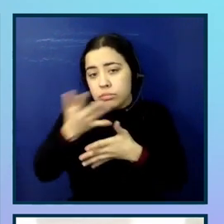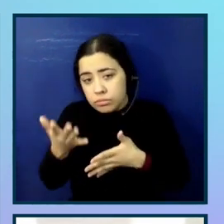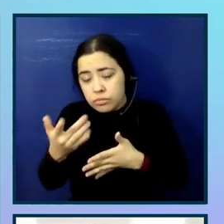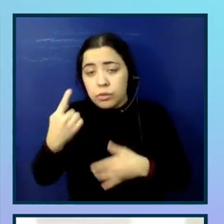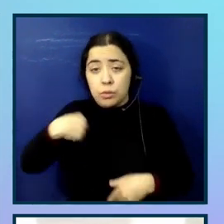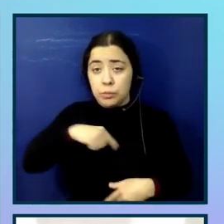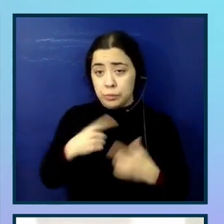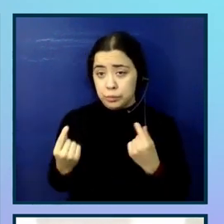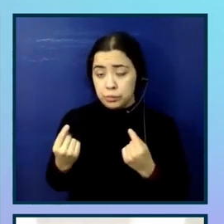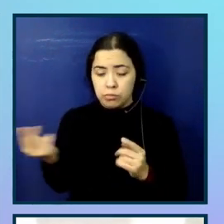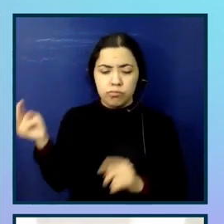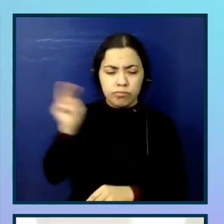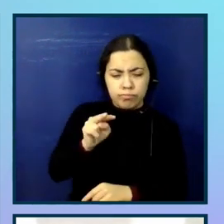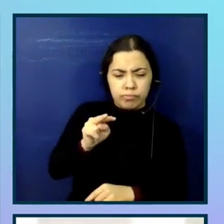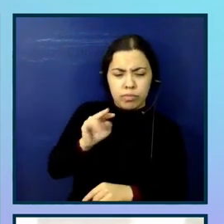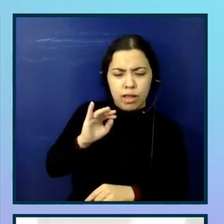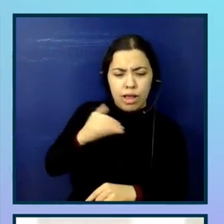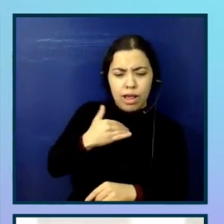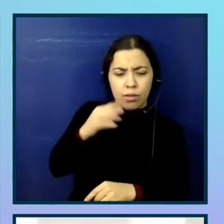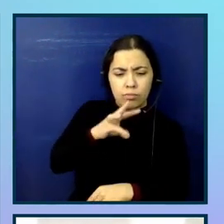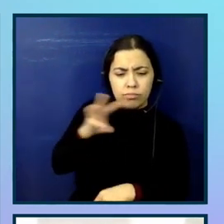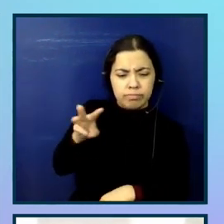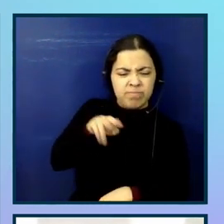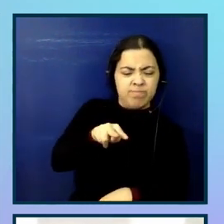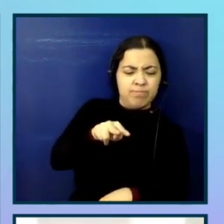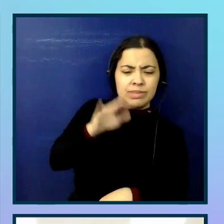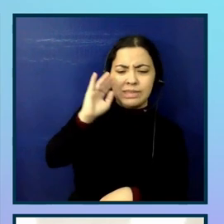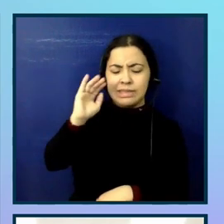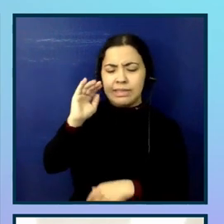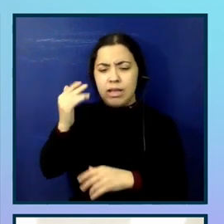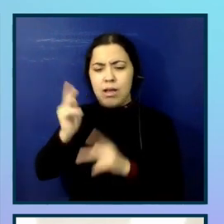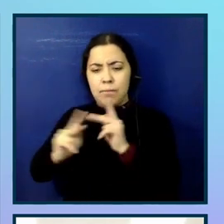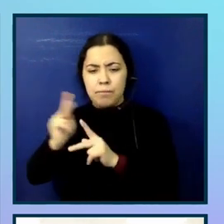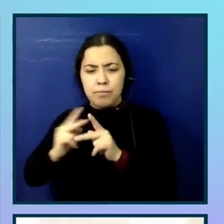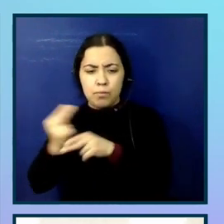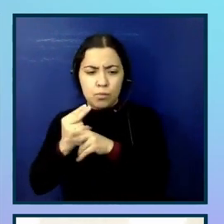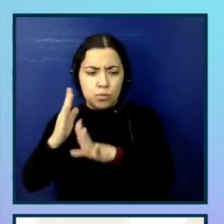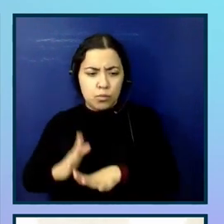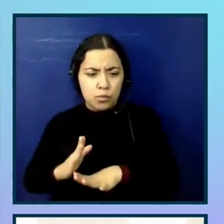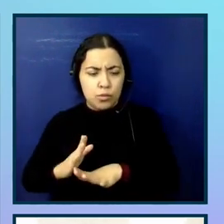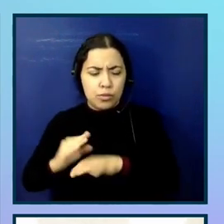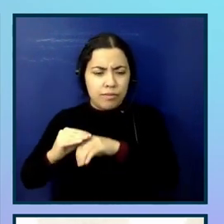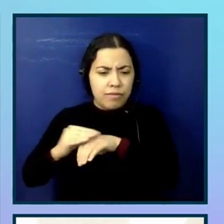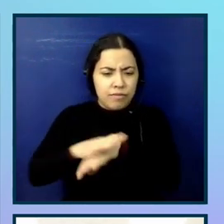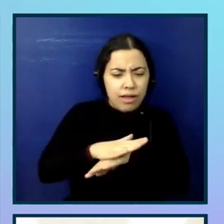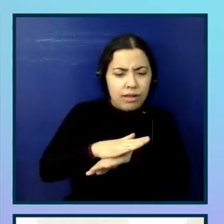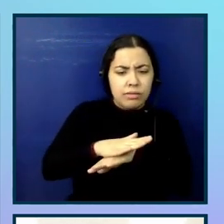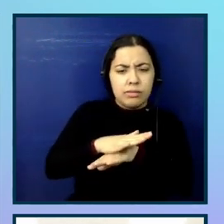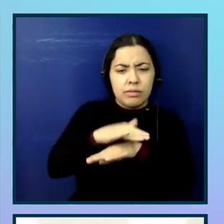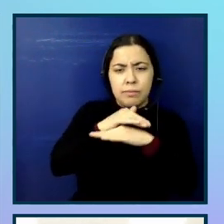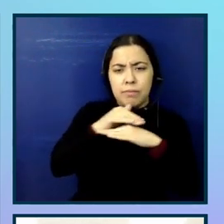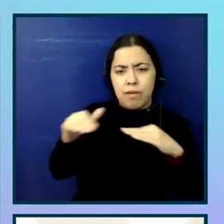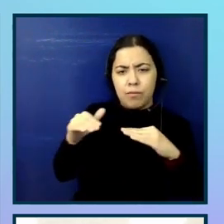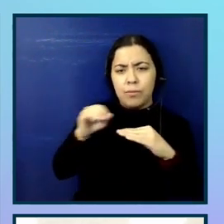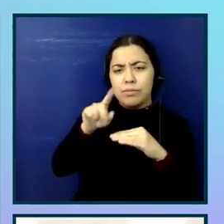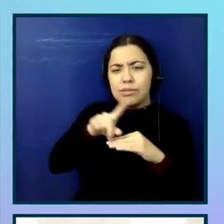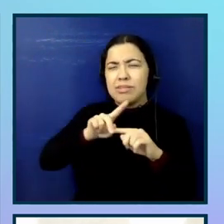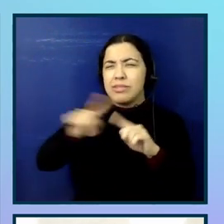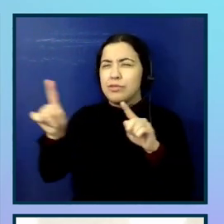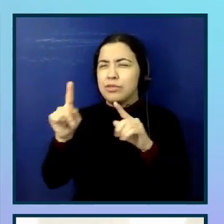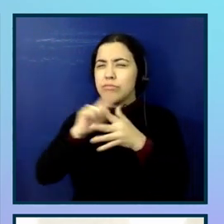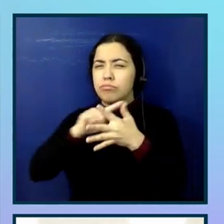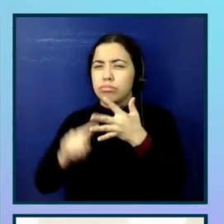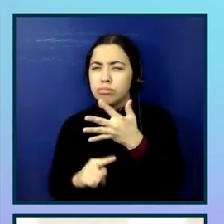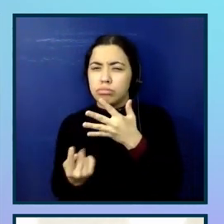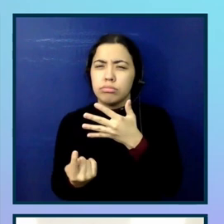platform and looked at how the traffic impacted that and other criteria that was important to us. It's the best way